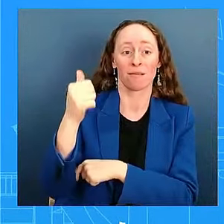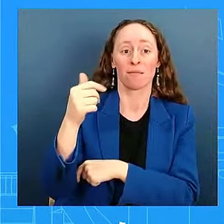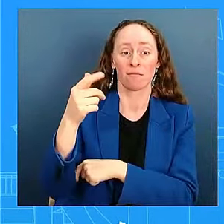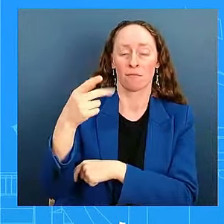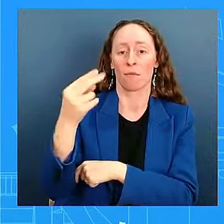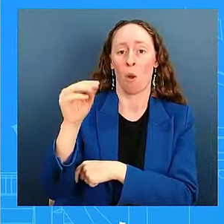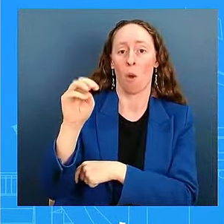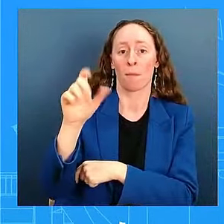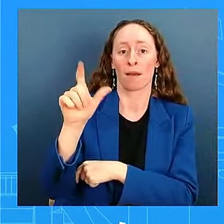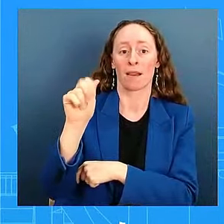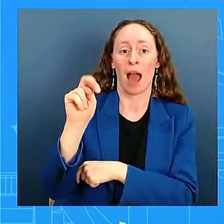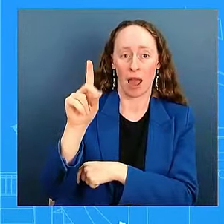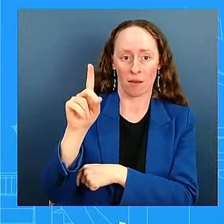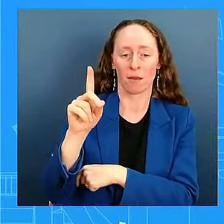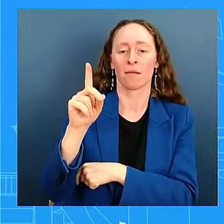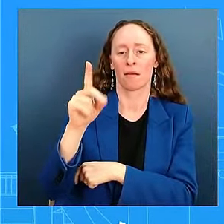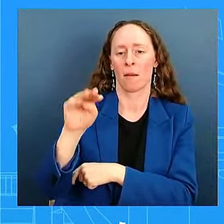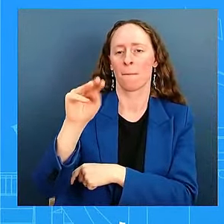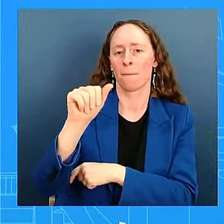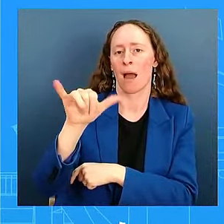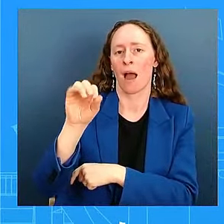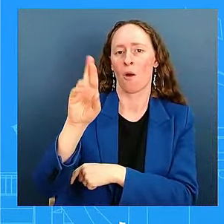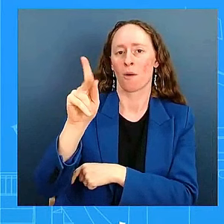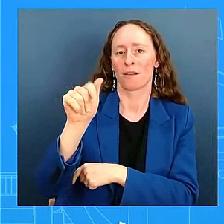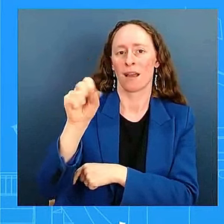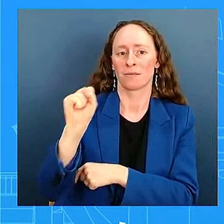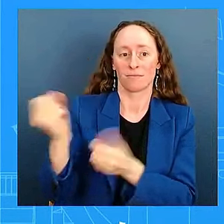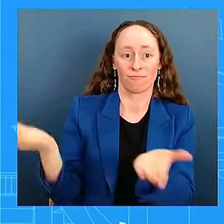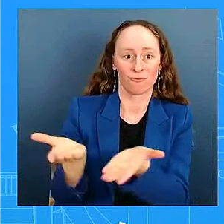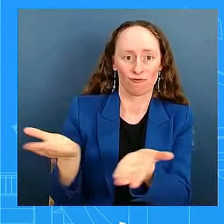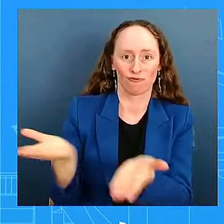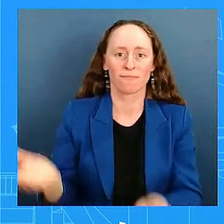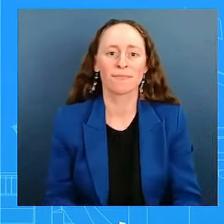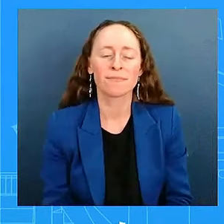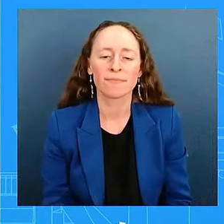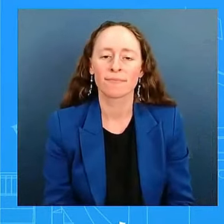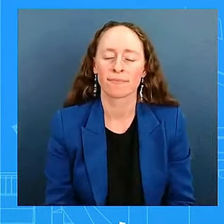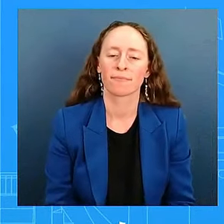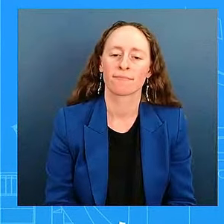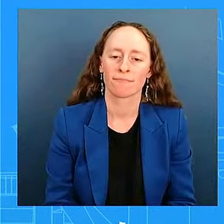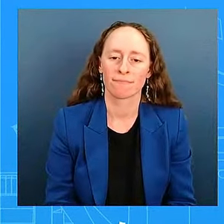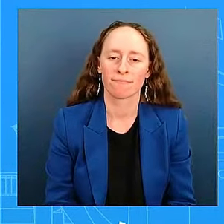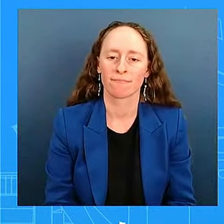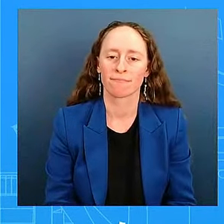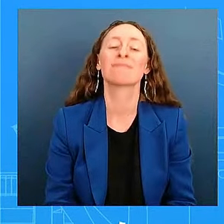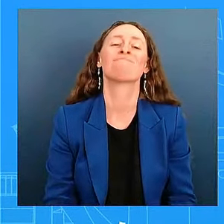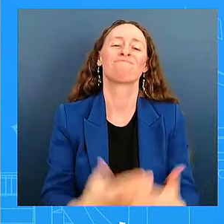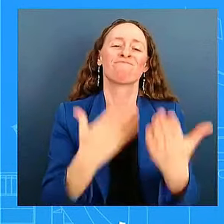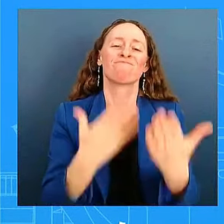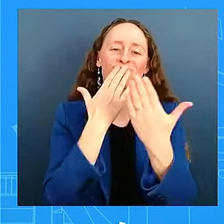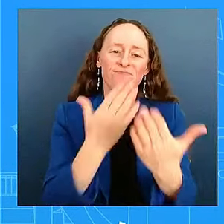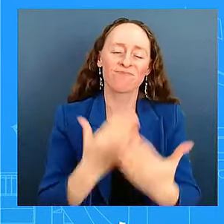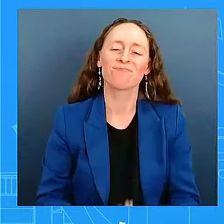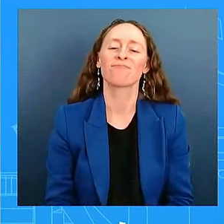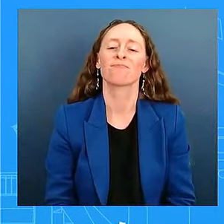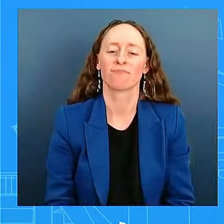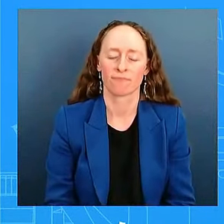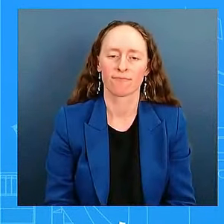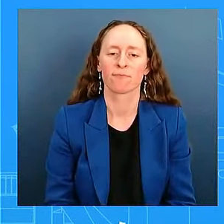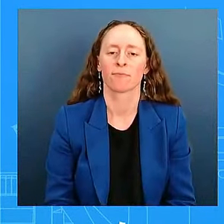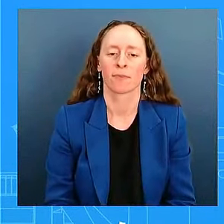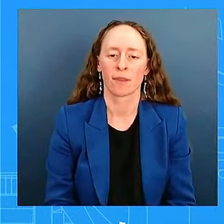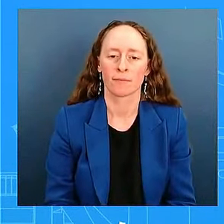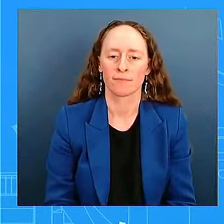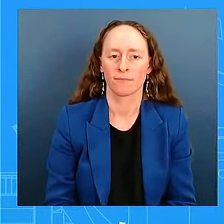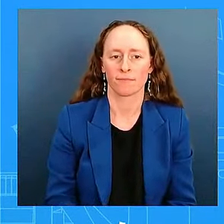Thank you, Corinne, and good afternoon. Before standing at the podium, I was at FEMA's National Operations